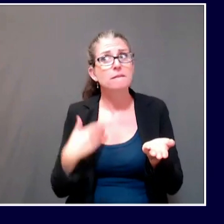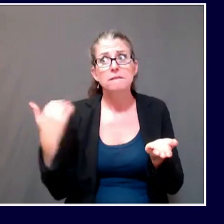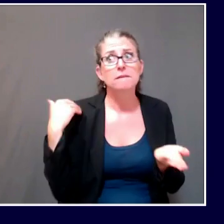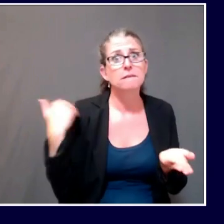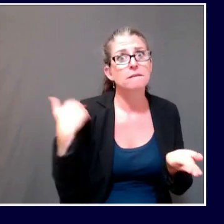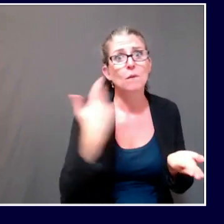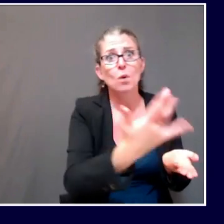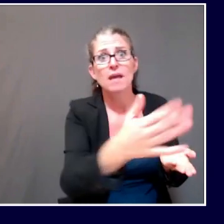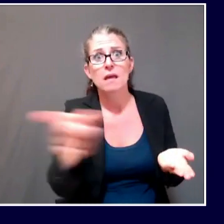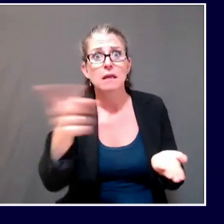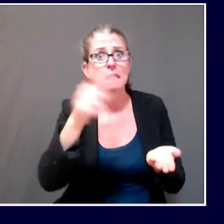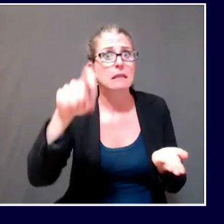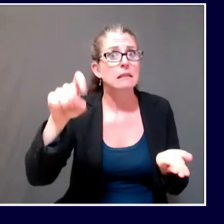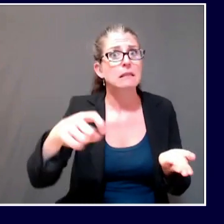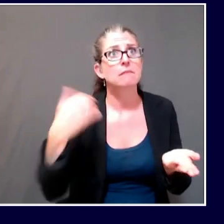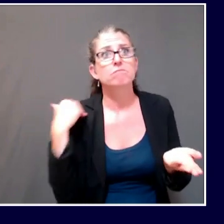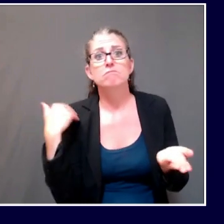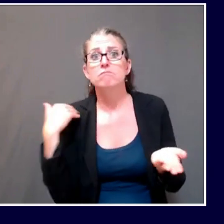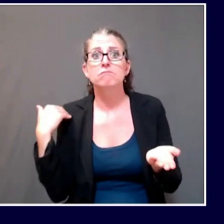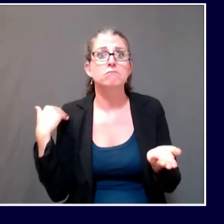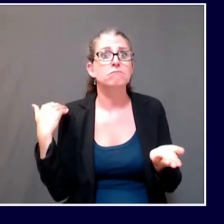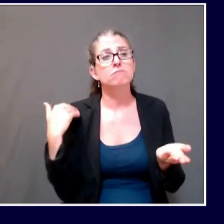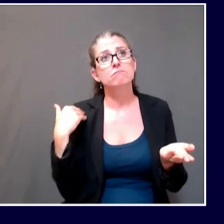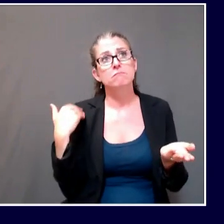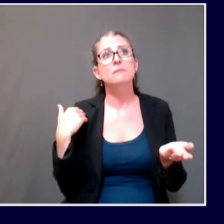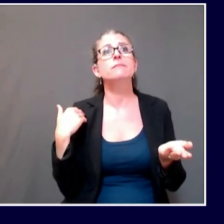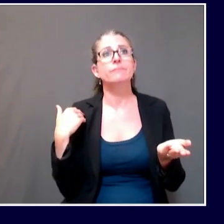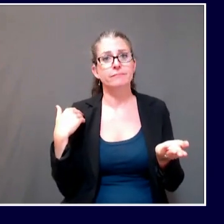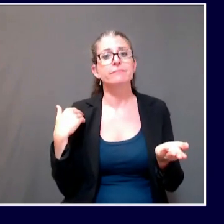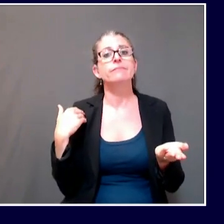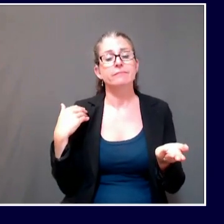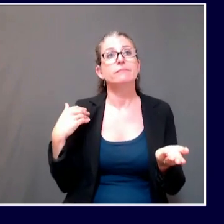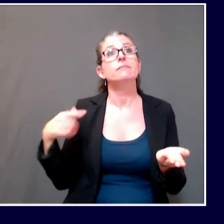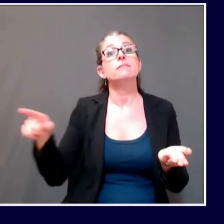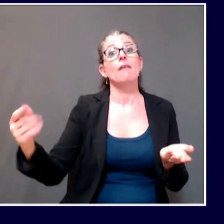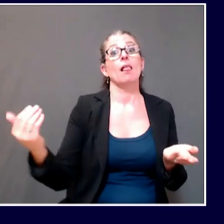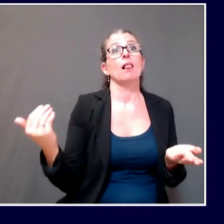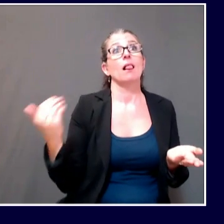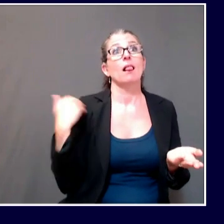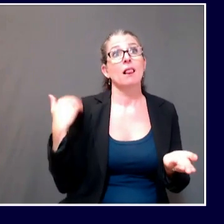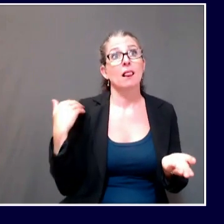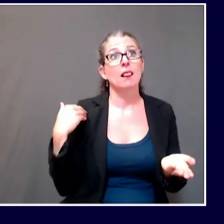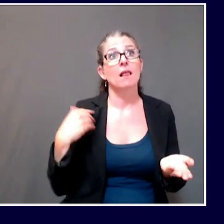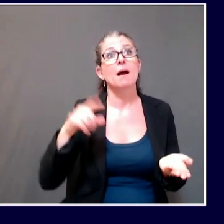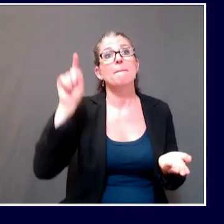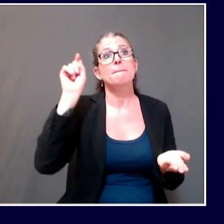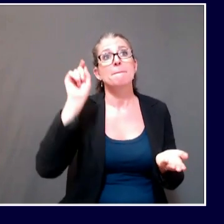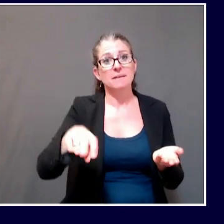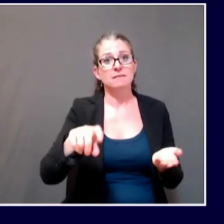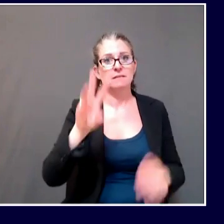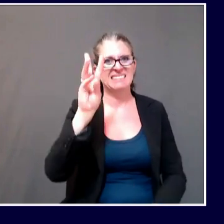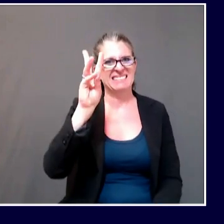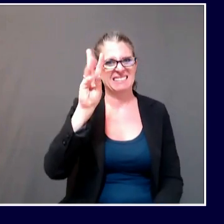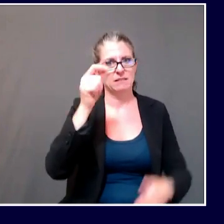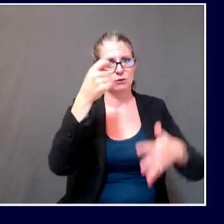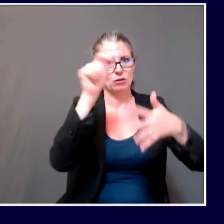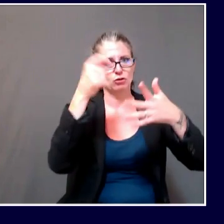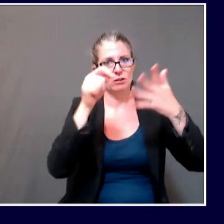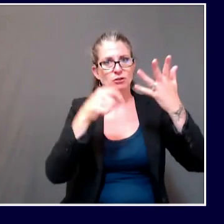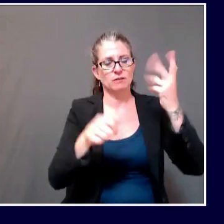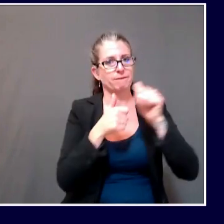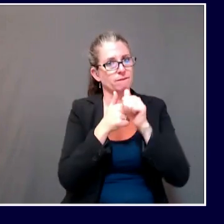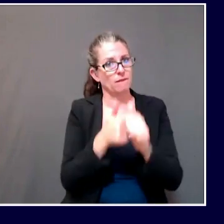the school to have certain parameters and comply with the six checklist requirements for in